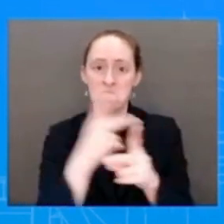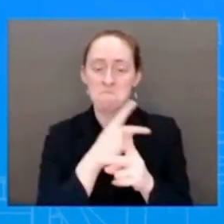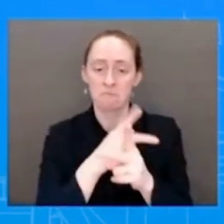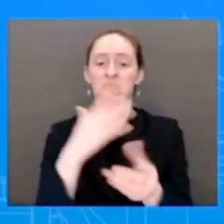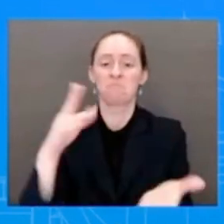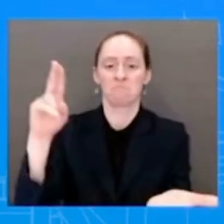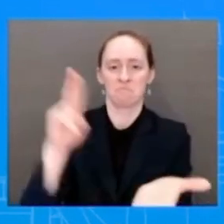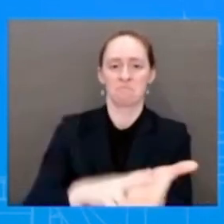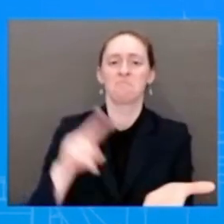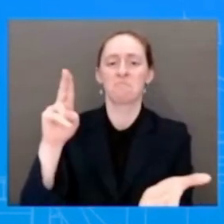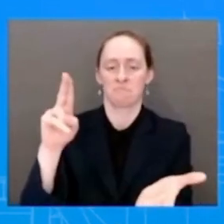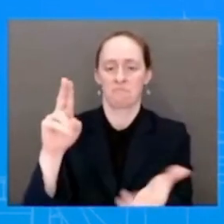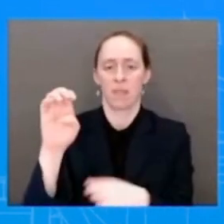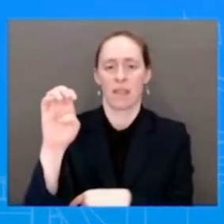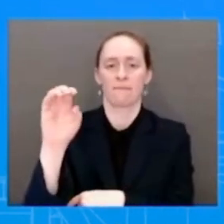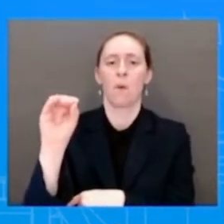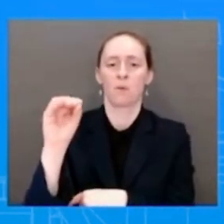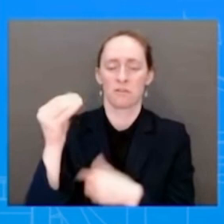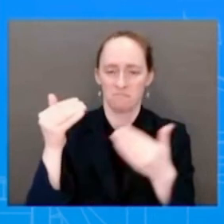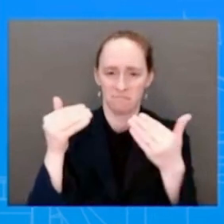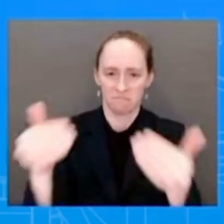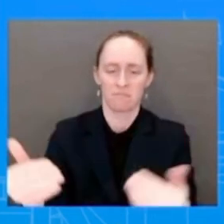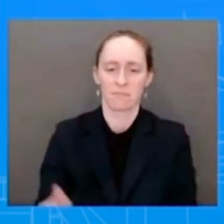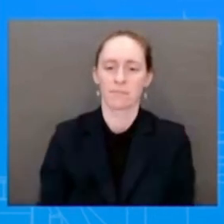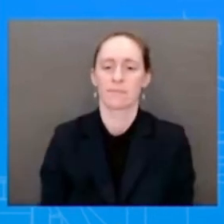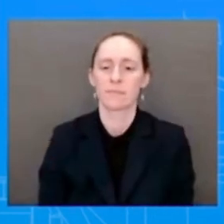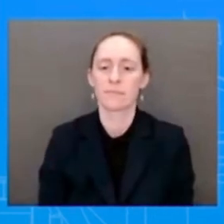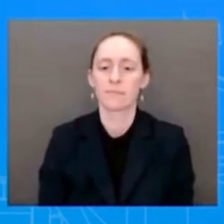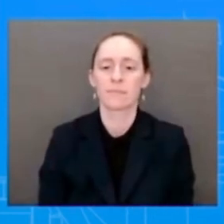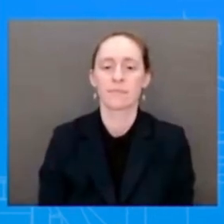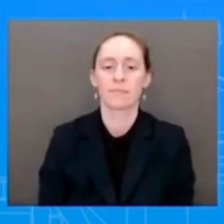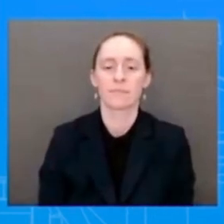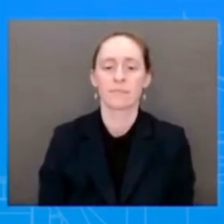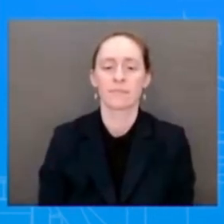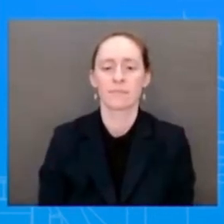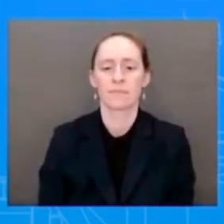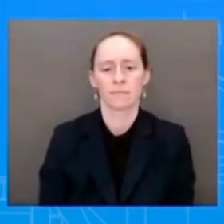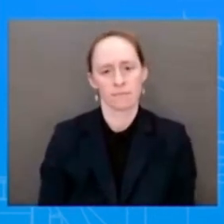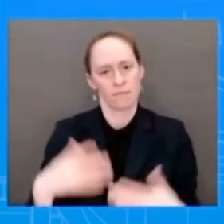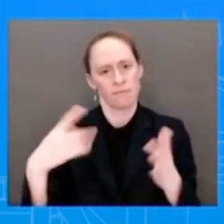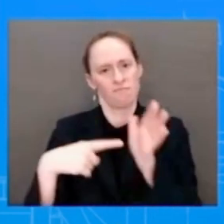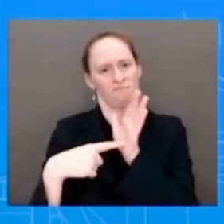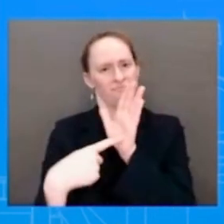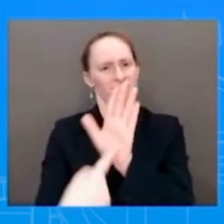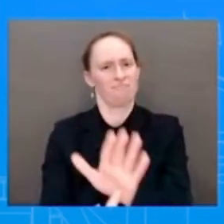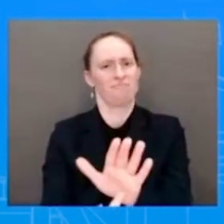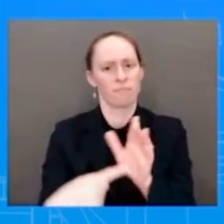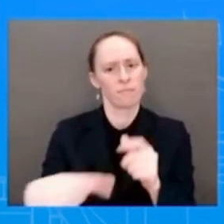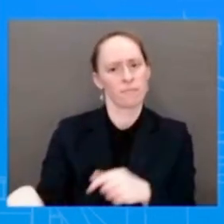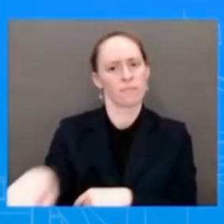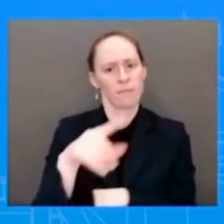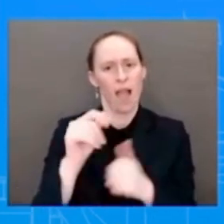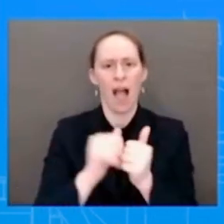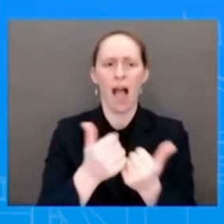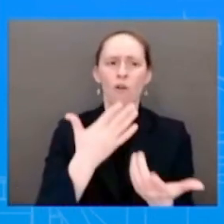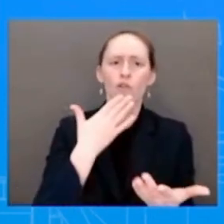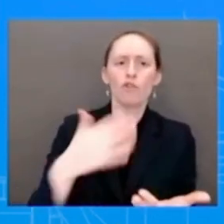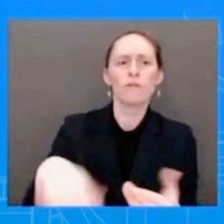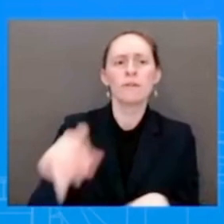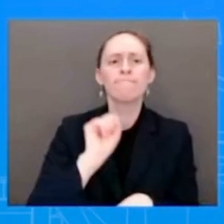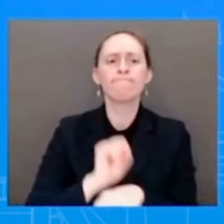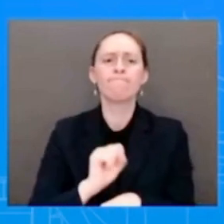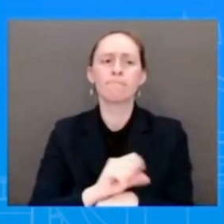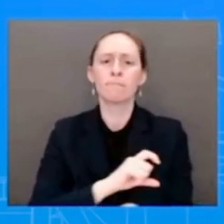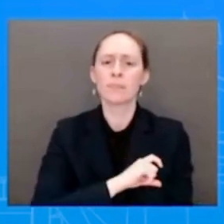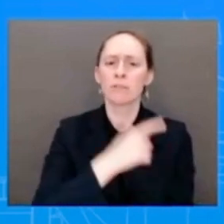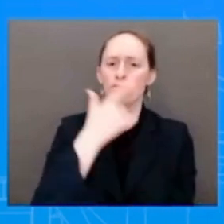effective, accountable policing at the federal level. Today's Oval Office meeting will provide an opportunity to discuss